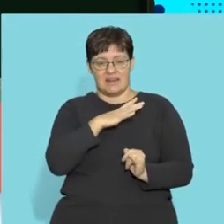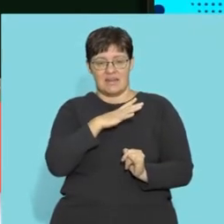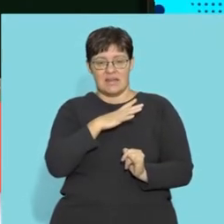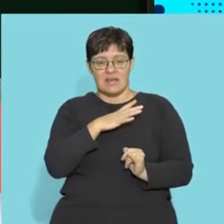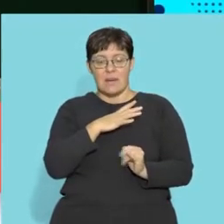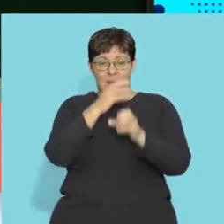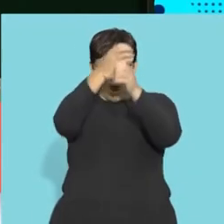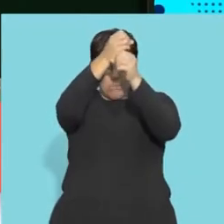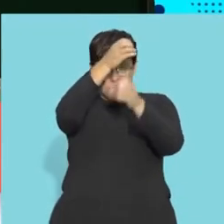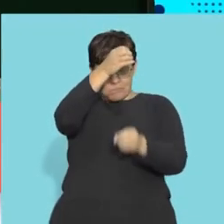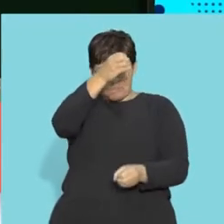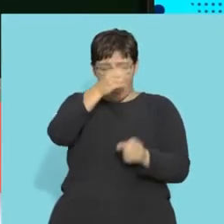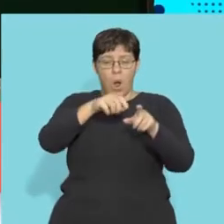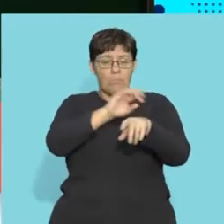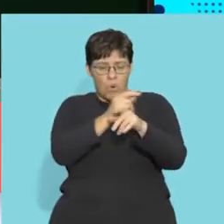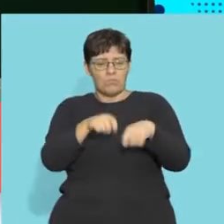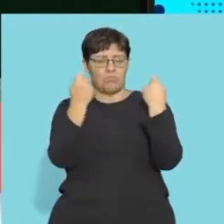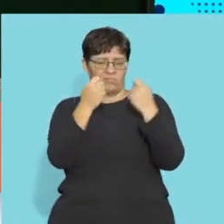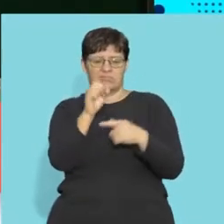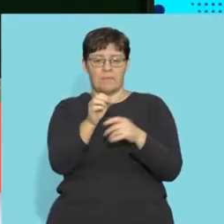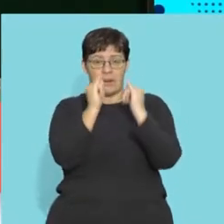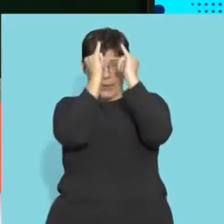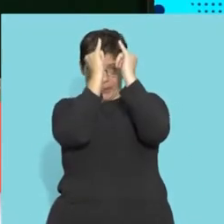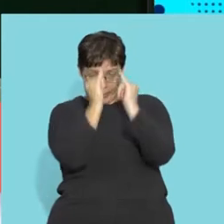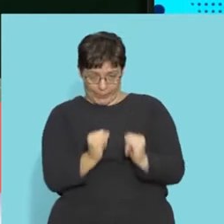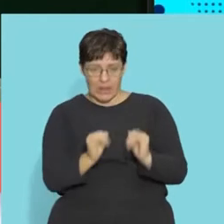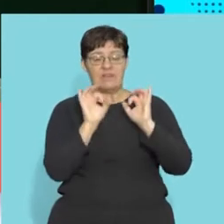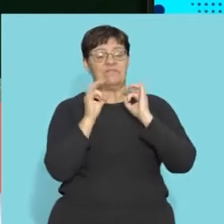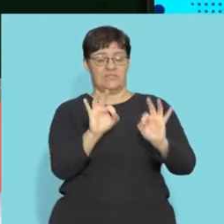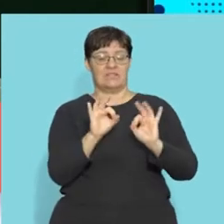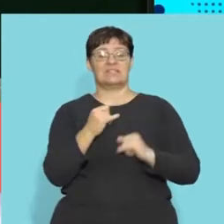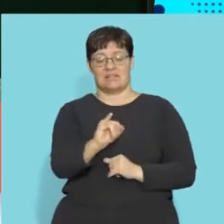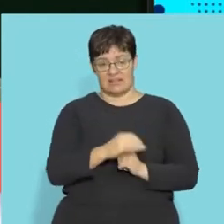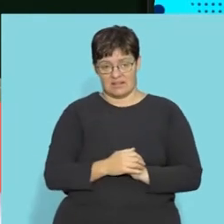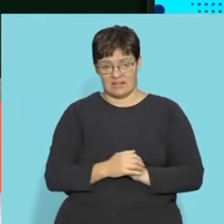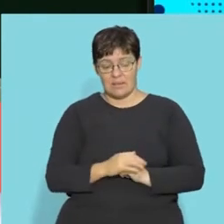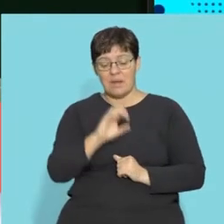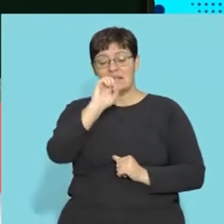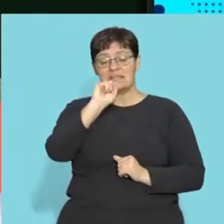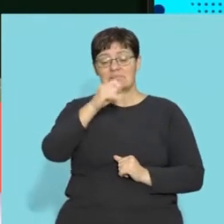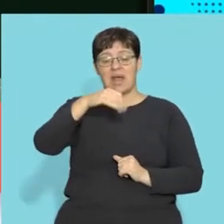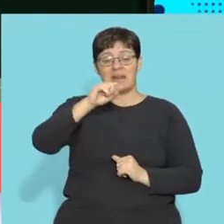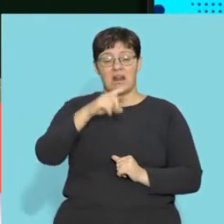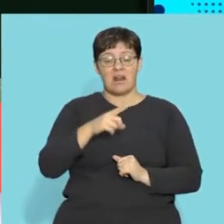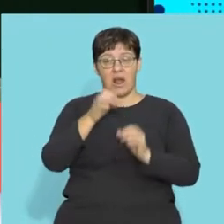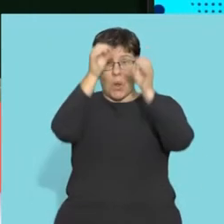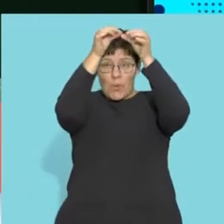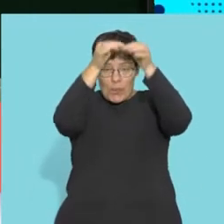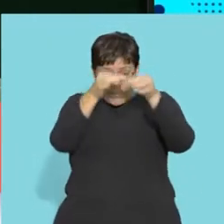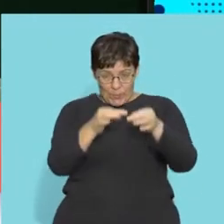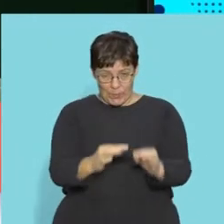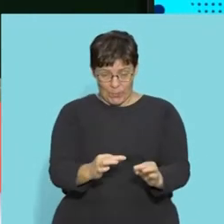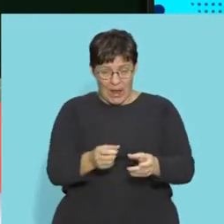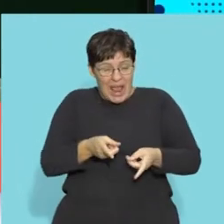you will still be able to walk and you'll have full functions. You'll just have broken bones in your back. But if you have spinal cord injury,